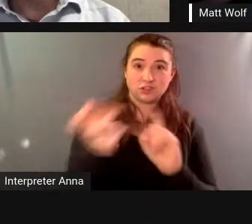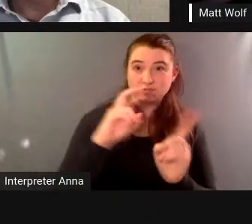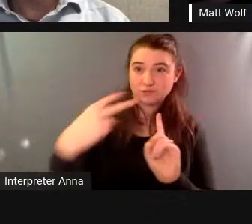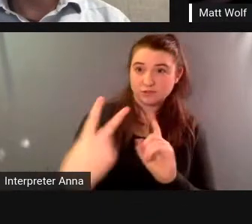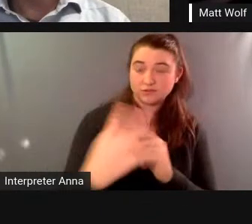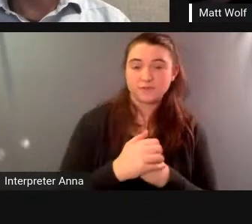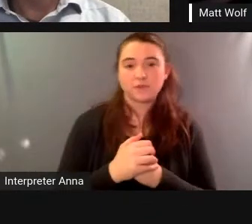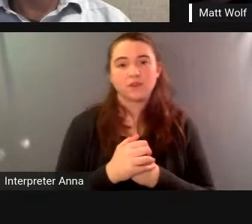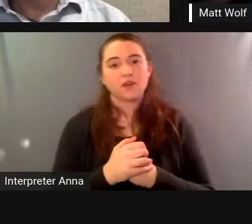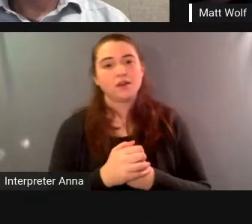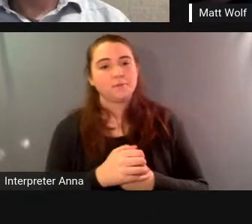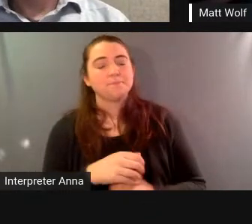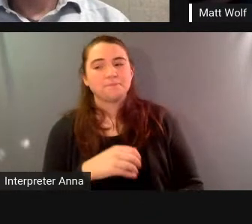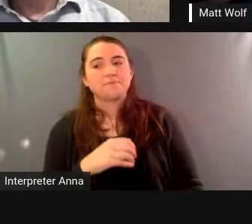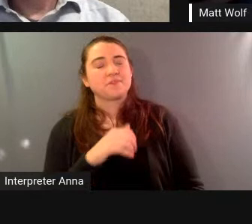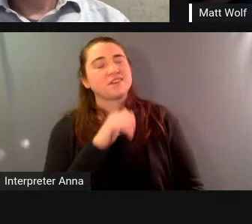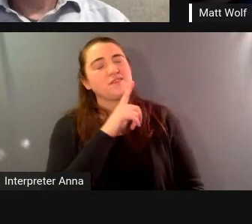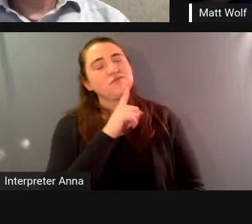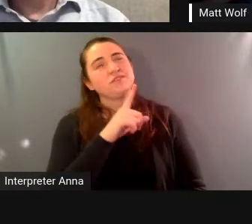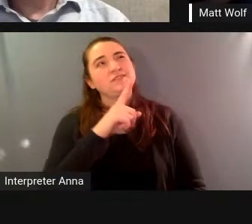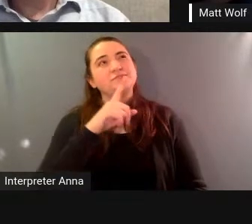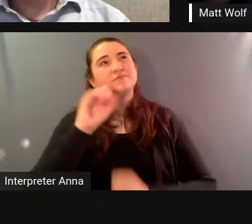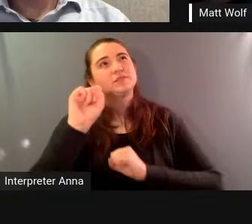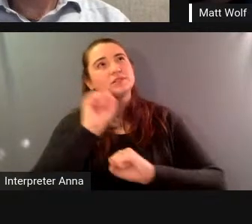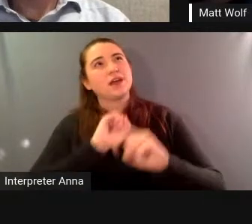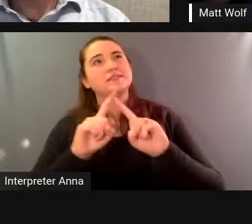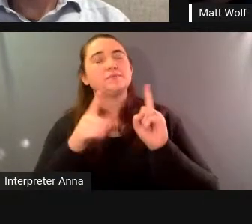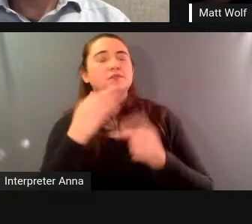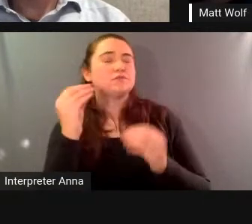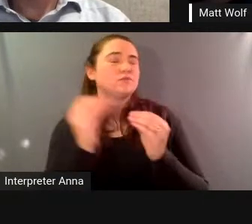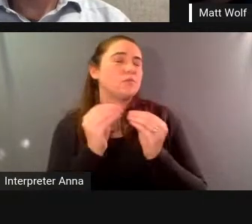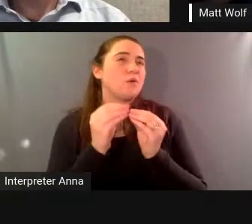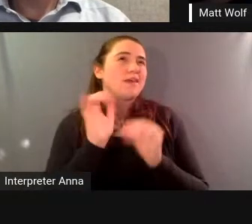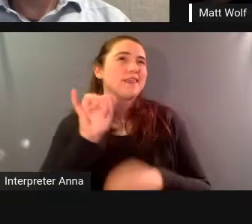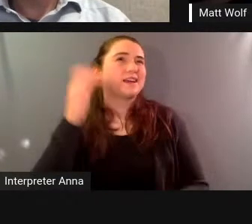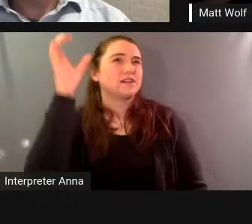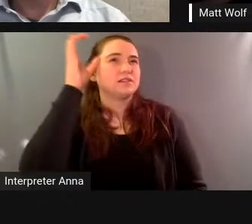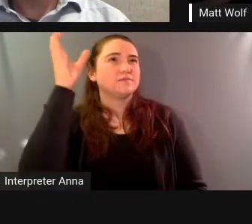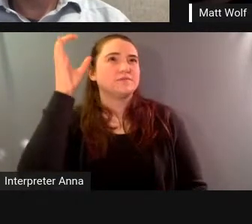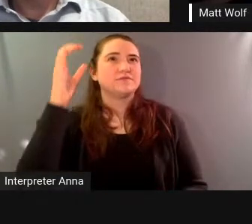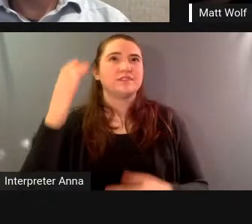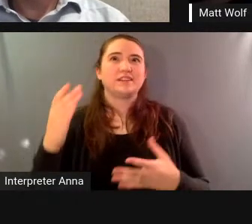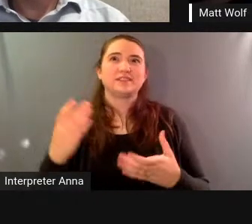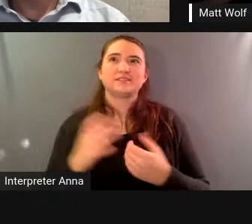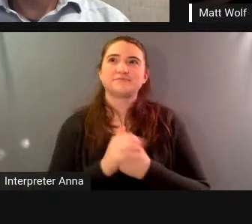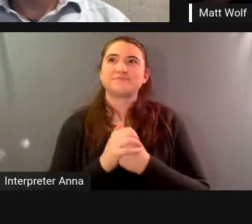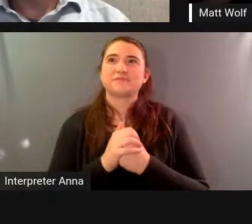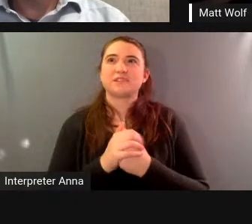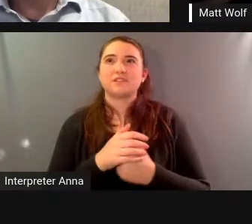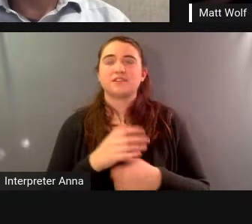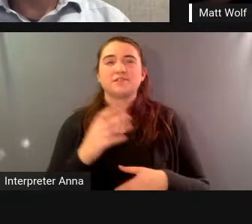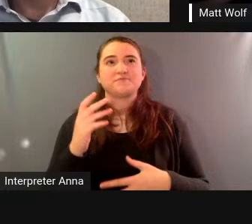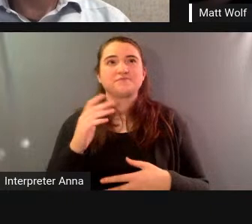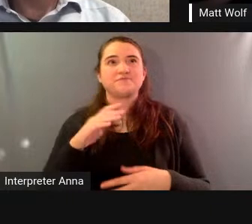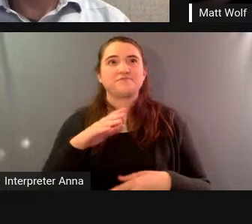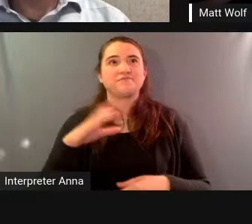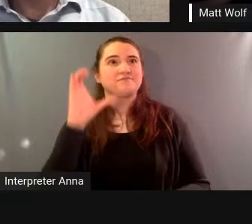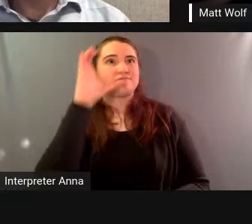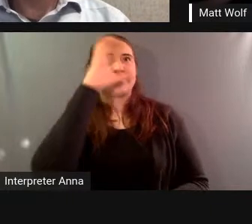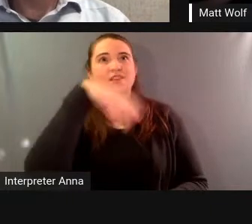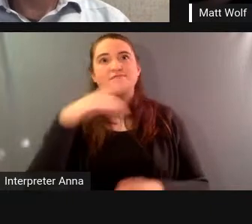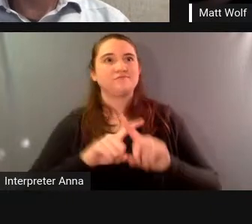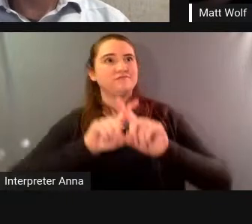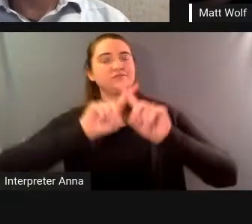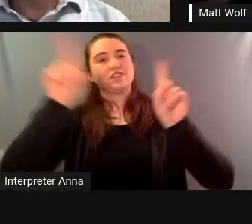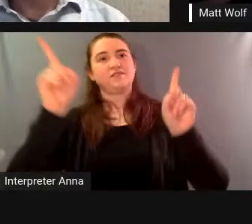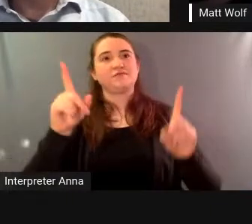it's more i think that this idea of a kind of gregarious personality with a group of outliers who